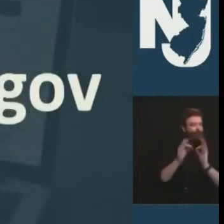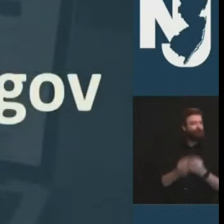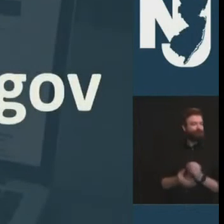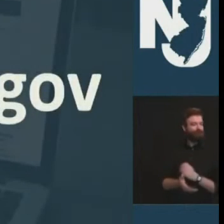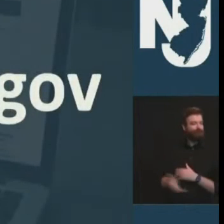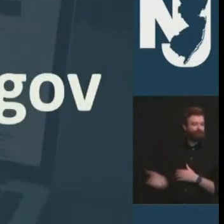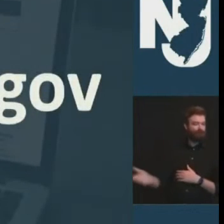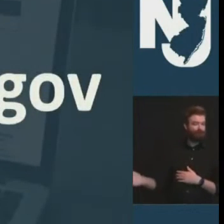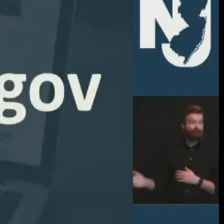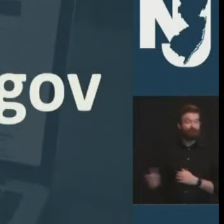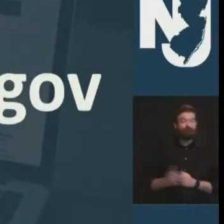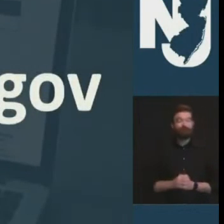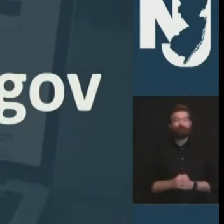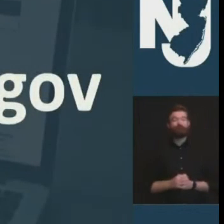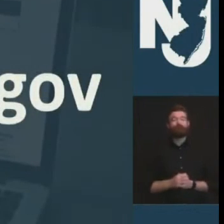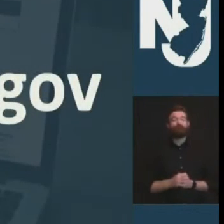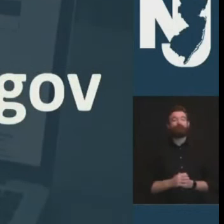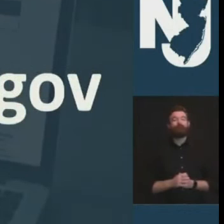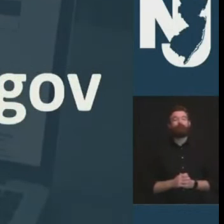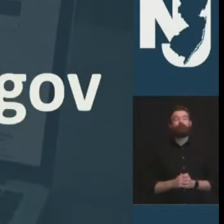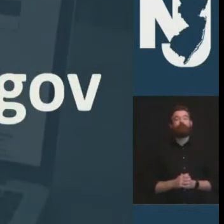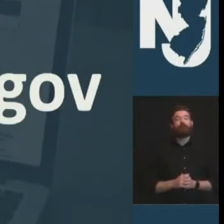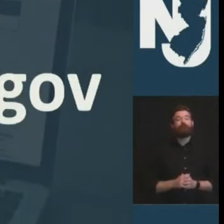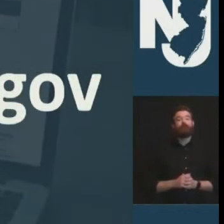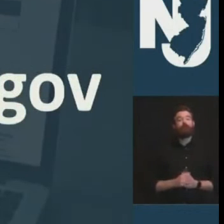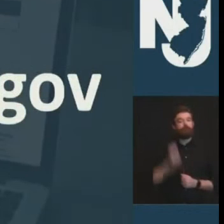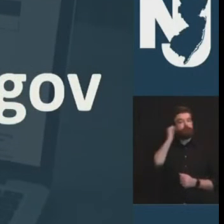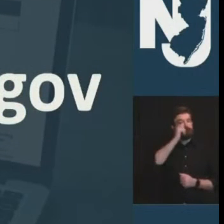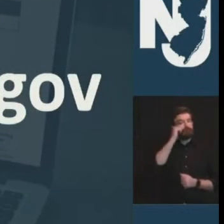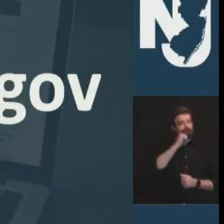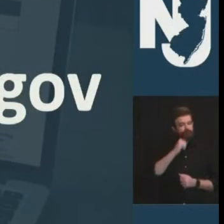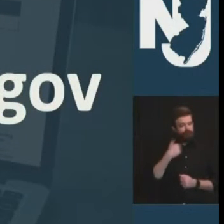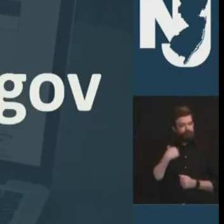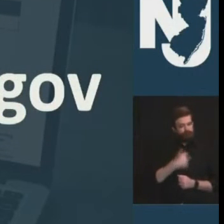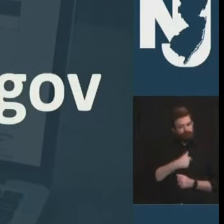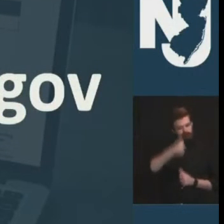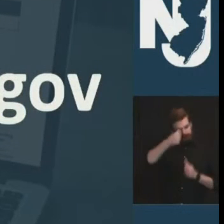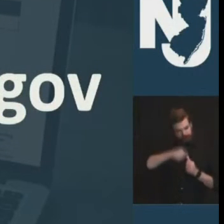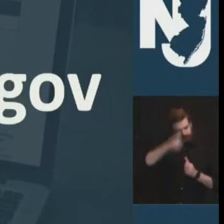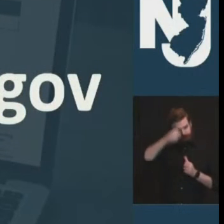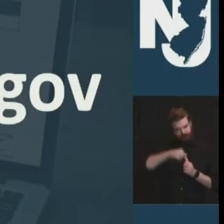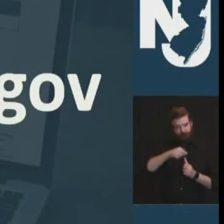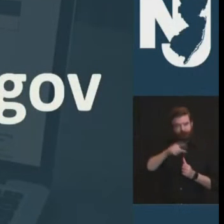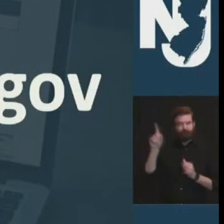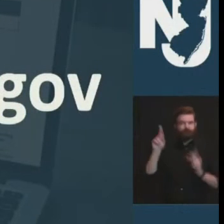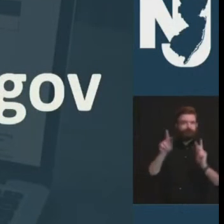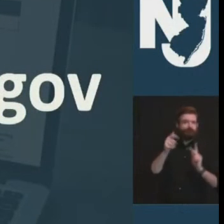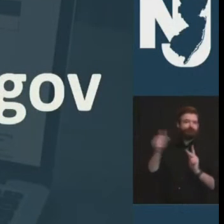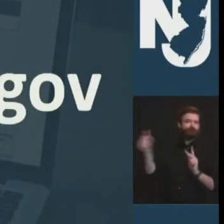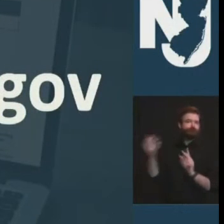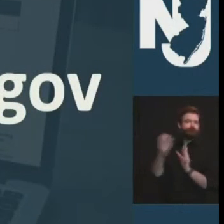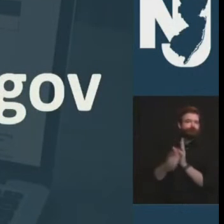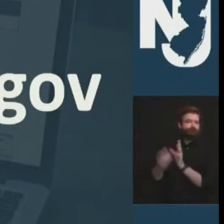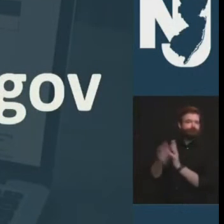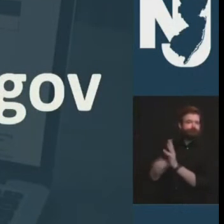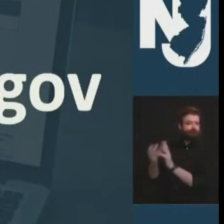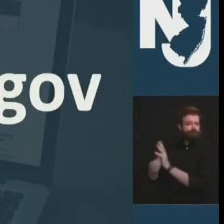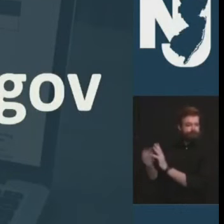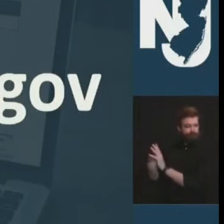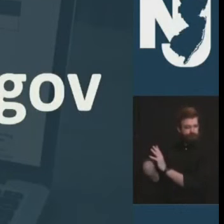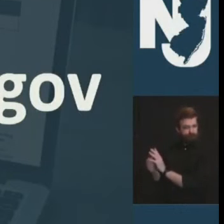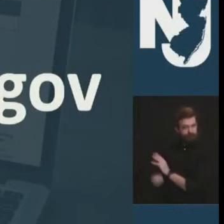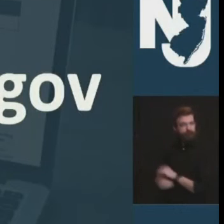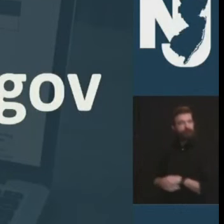more and more of the new jerseyans we have lost to this pandemic there is nothing more that i would like then to reach the day when there is no one left to